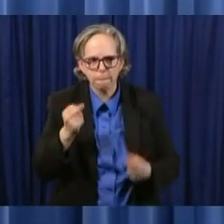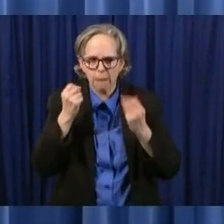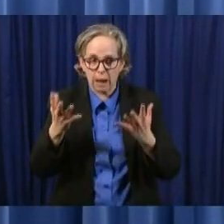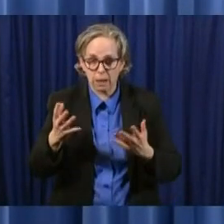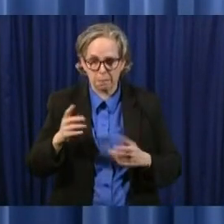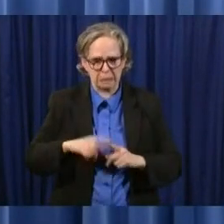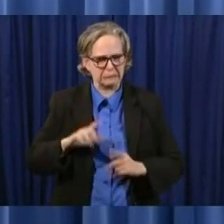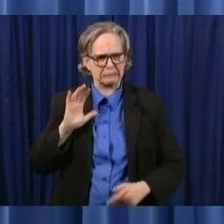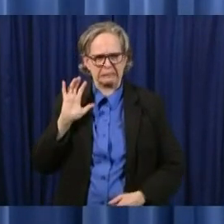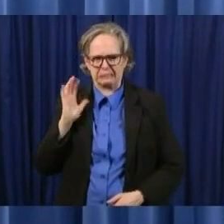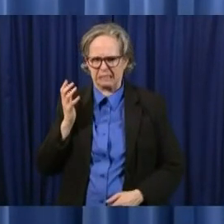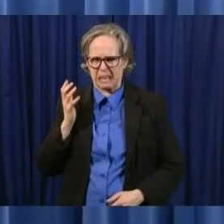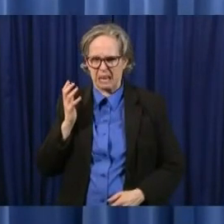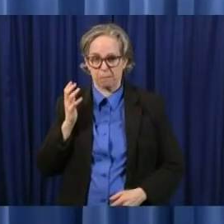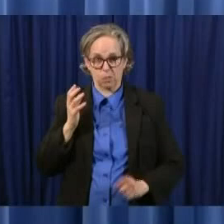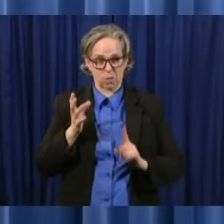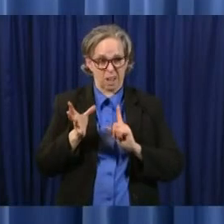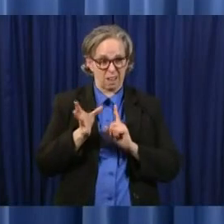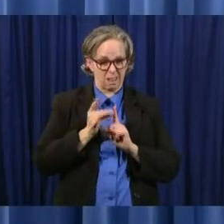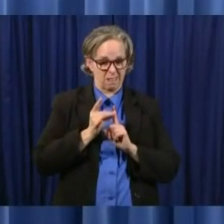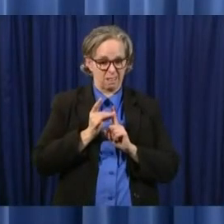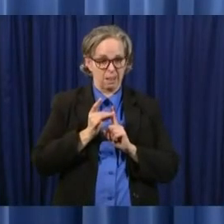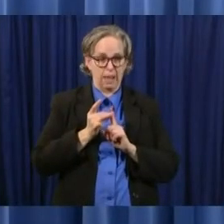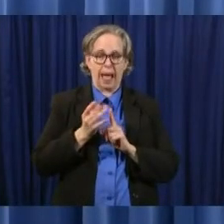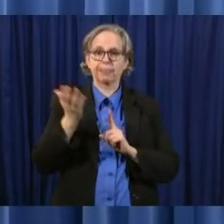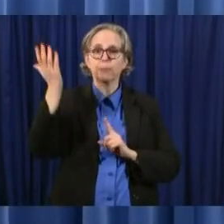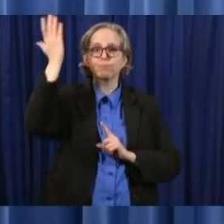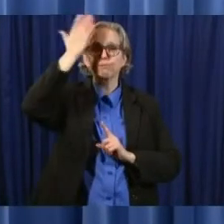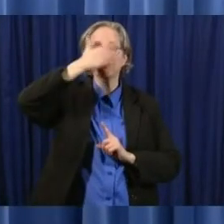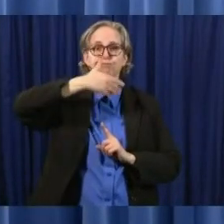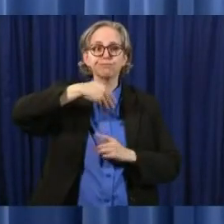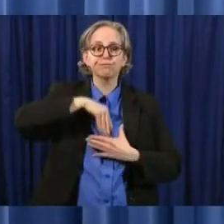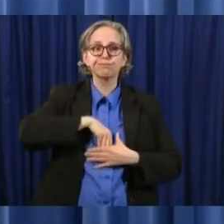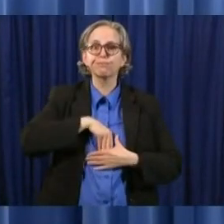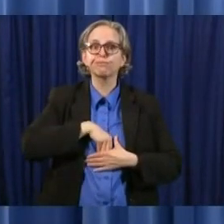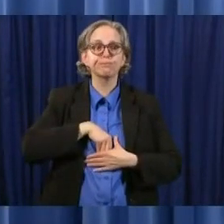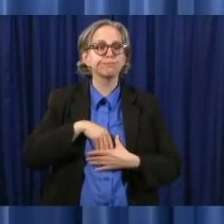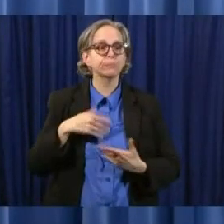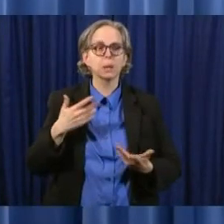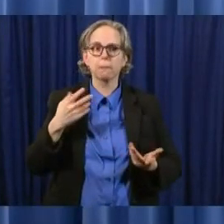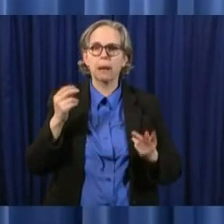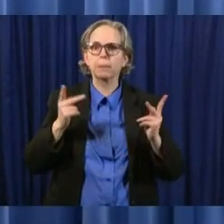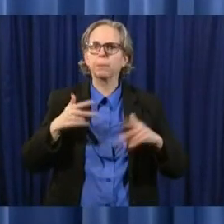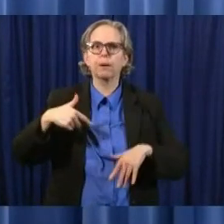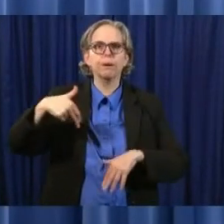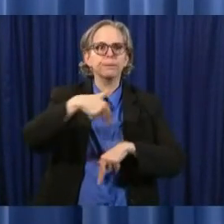and that there are a significant number of people that could be having it uh and they never know it and so